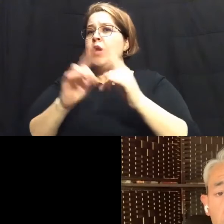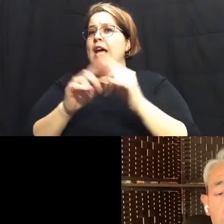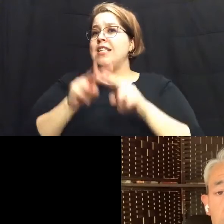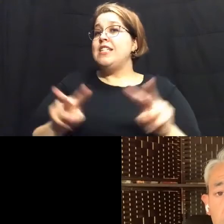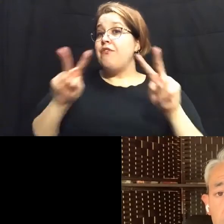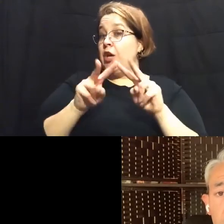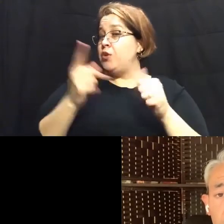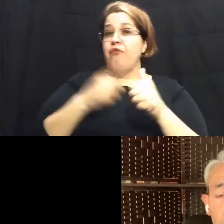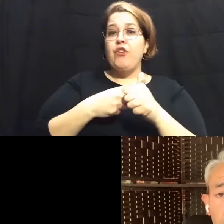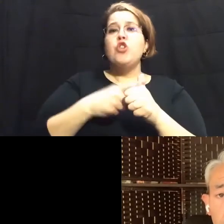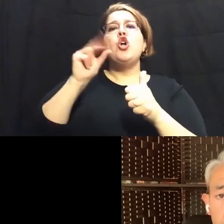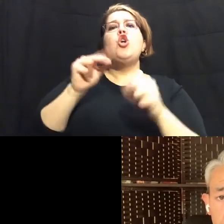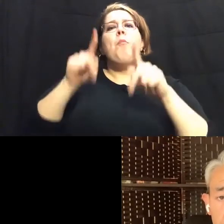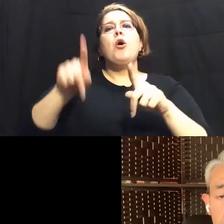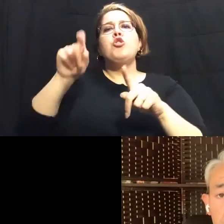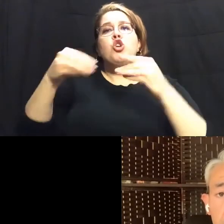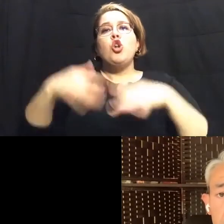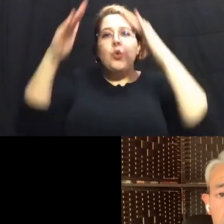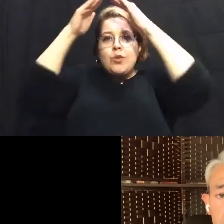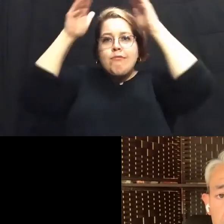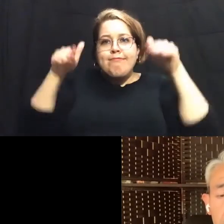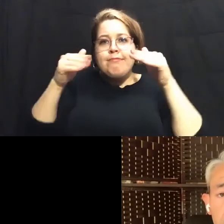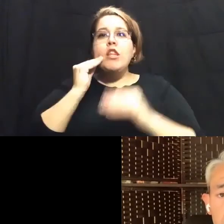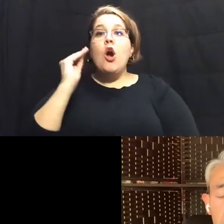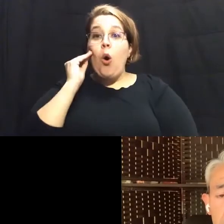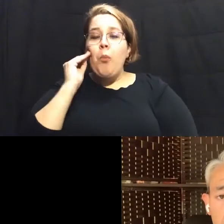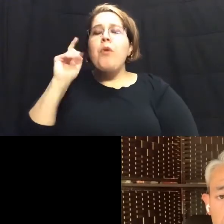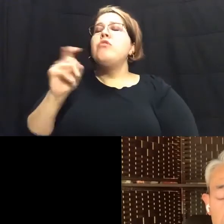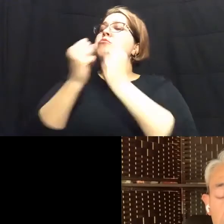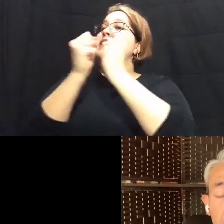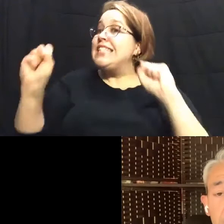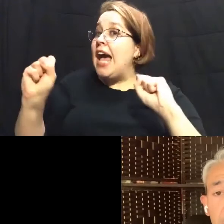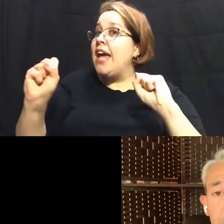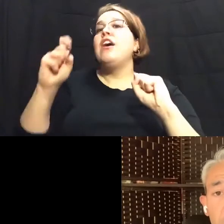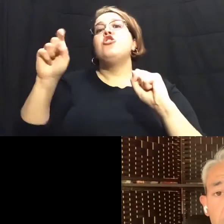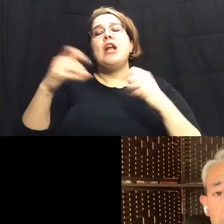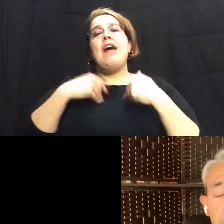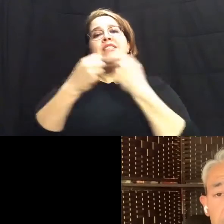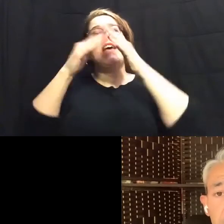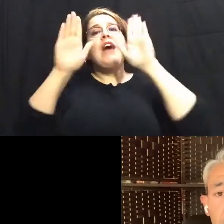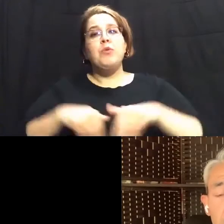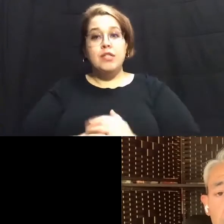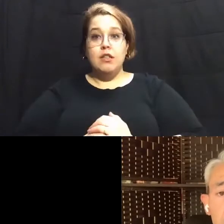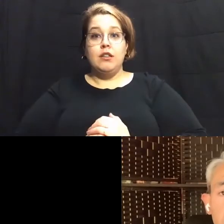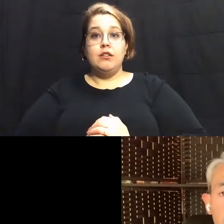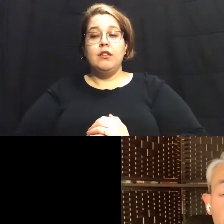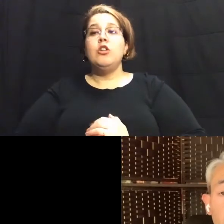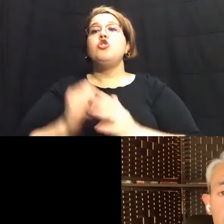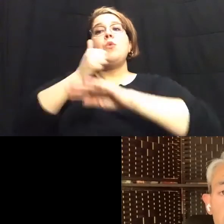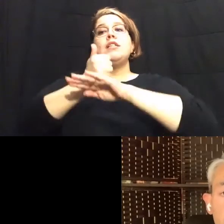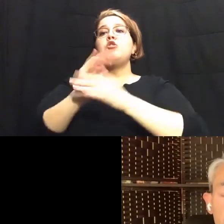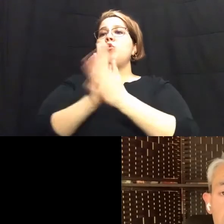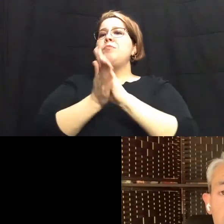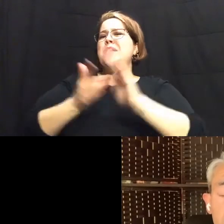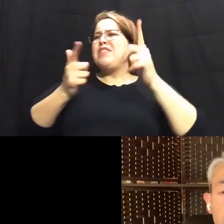was no one should lose the roof over their heads that they should be safe and they should be housed and so we established what has become the